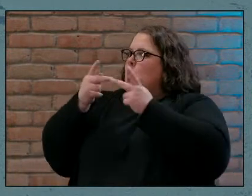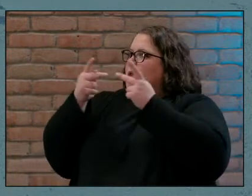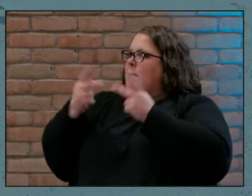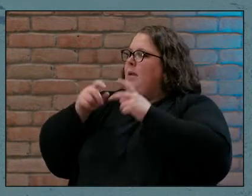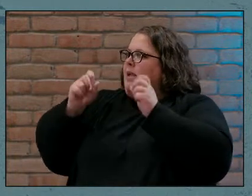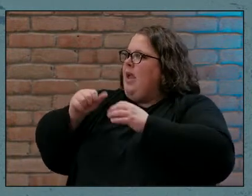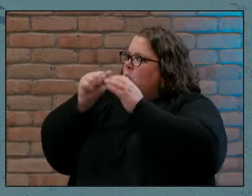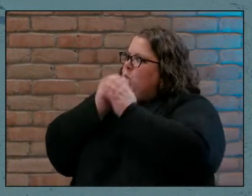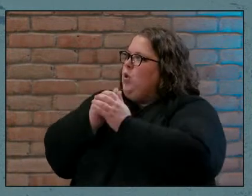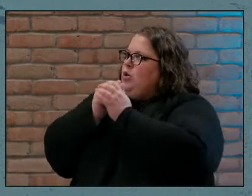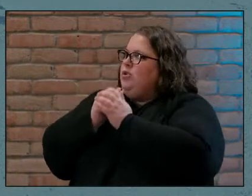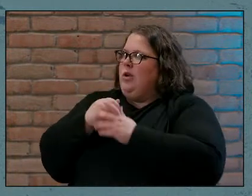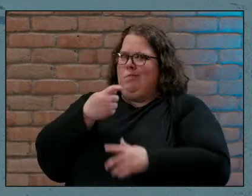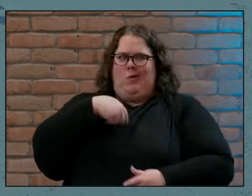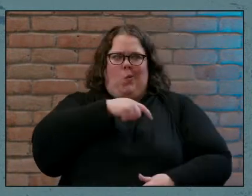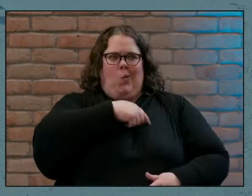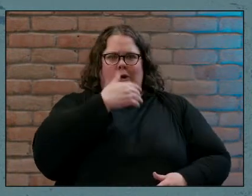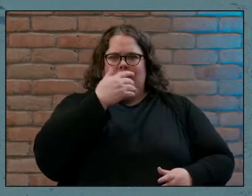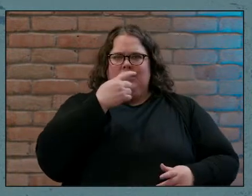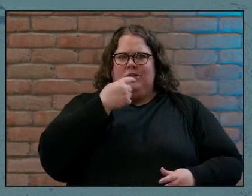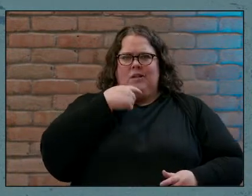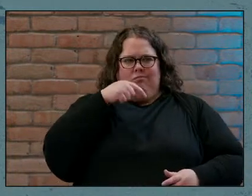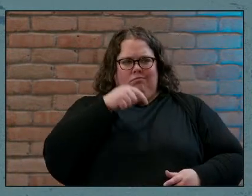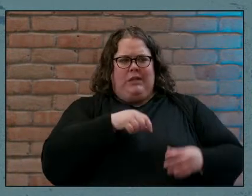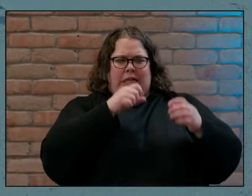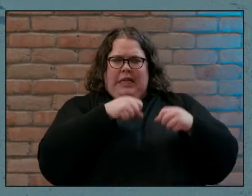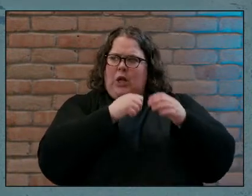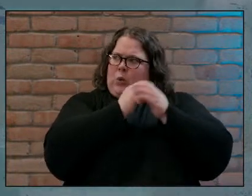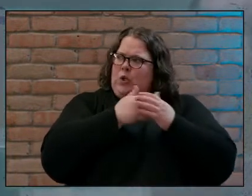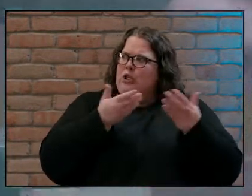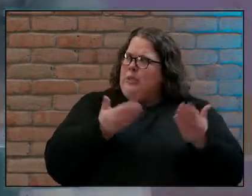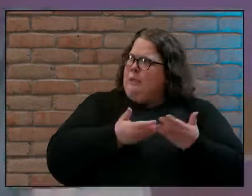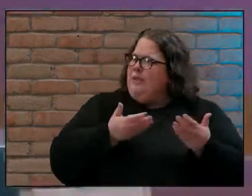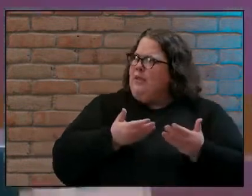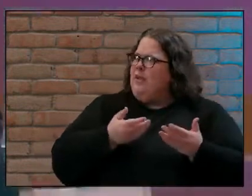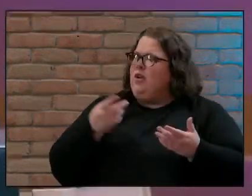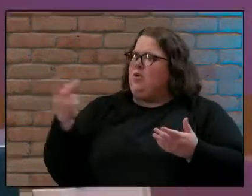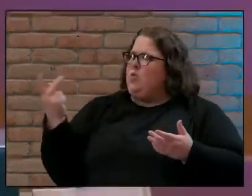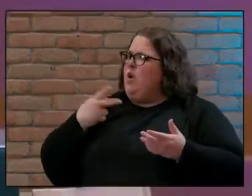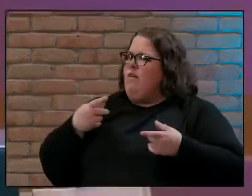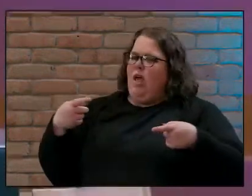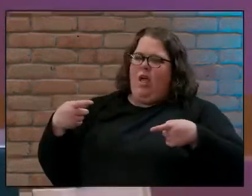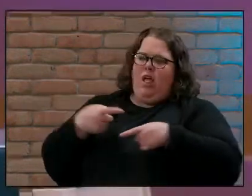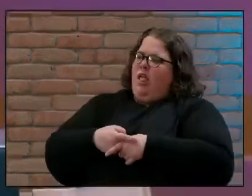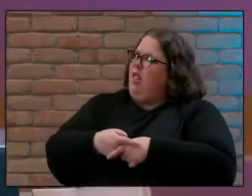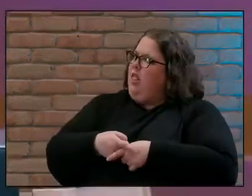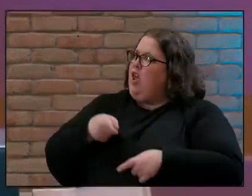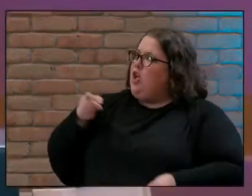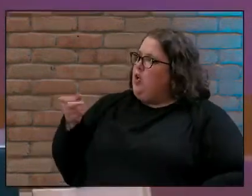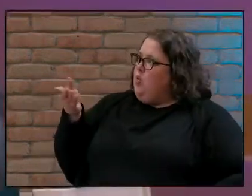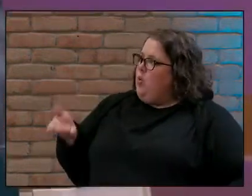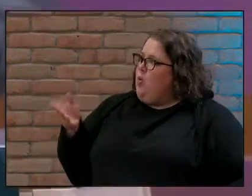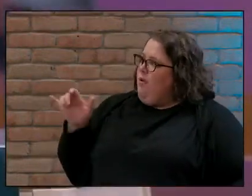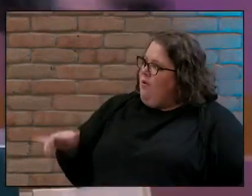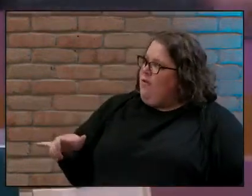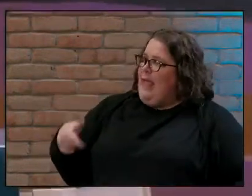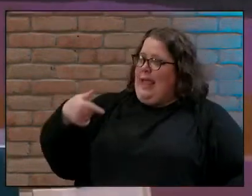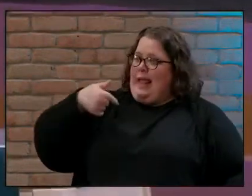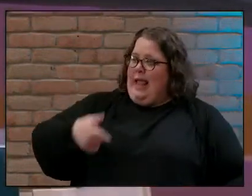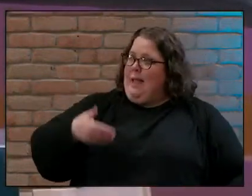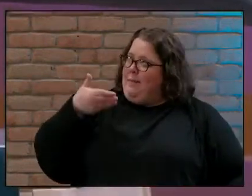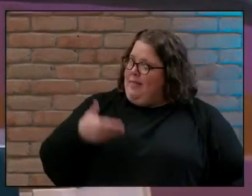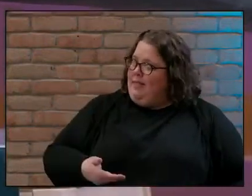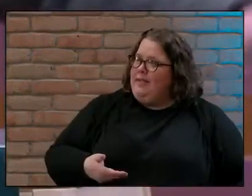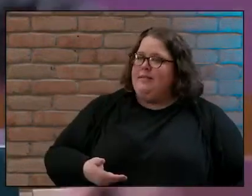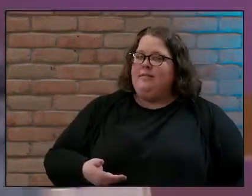claim we can worship here we are incompatible you are this and I am this and I'm going to keep